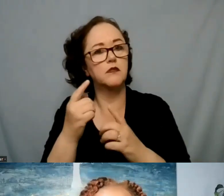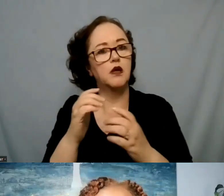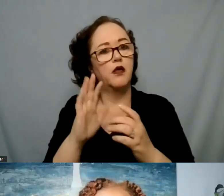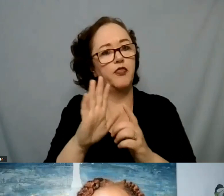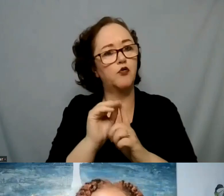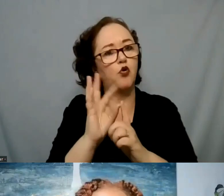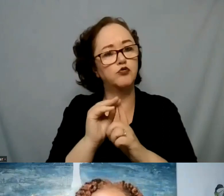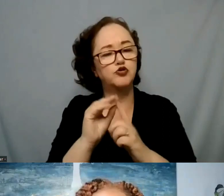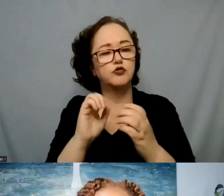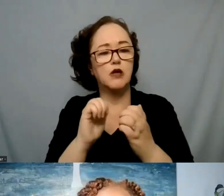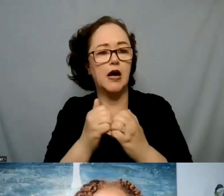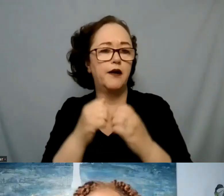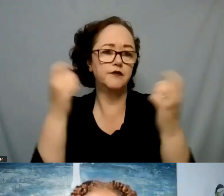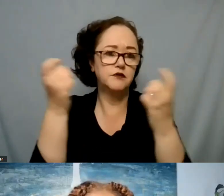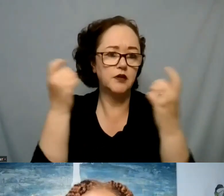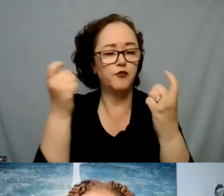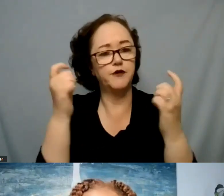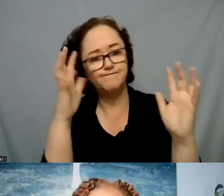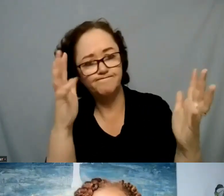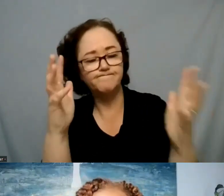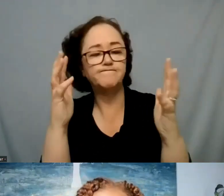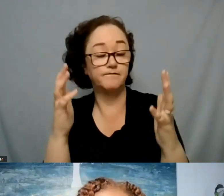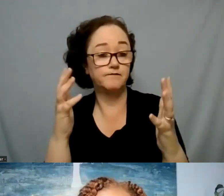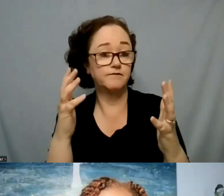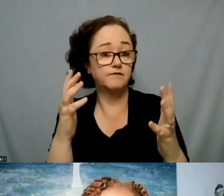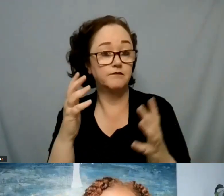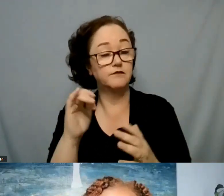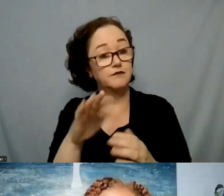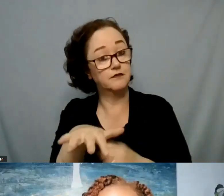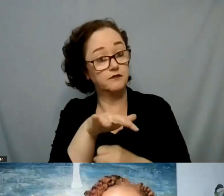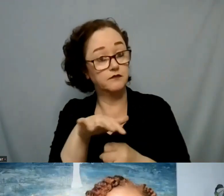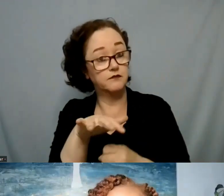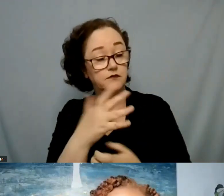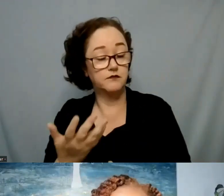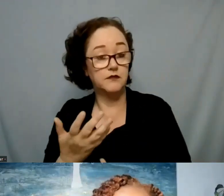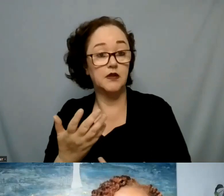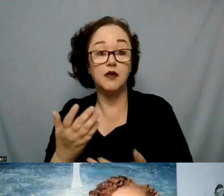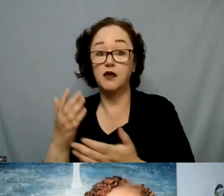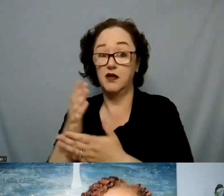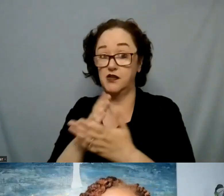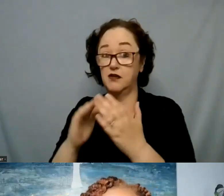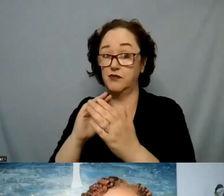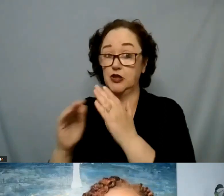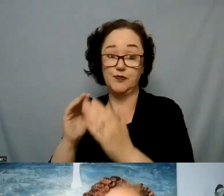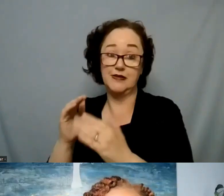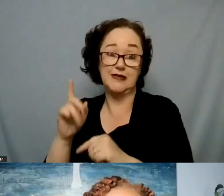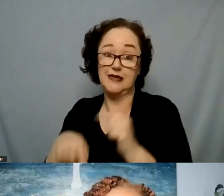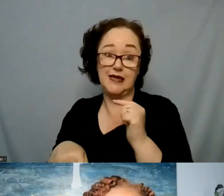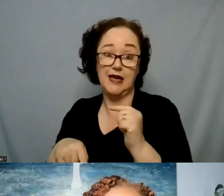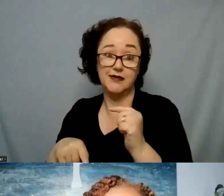if they are in a space where that's safe because there are some communities there are some spaces where they can't safely do that and